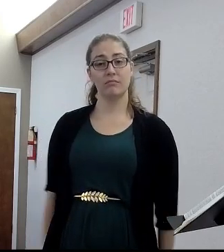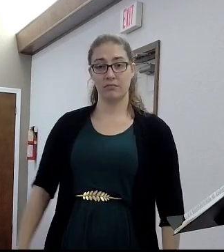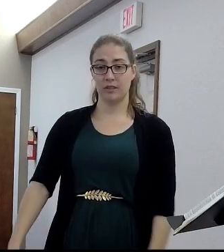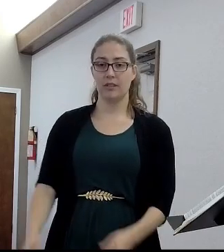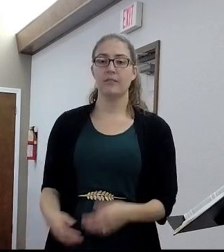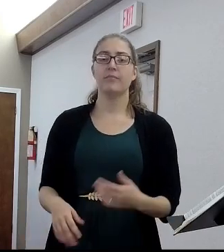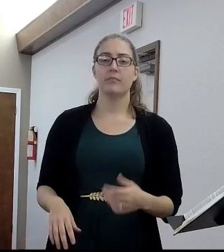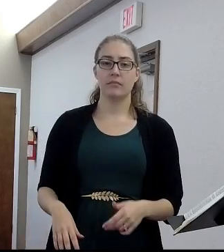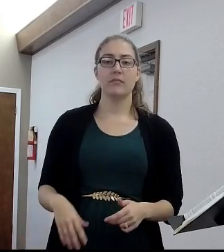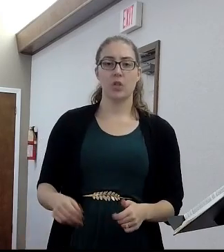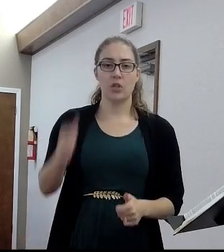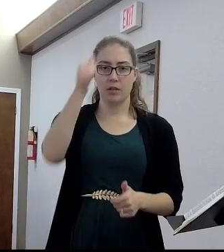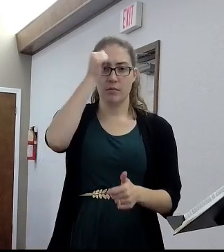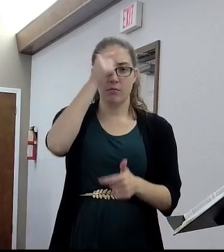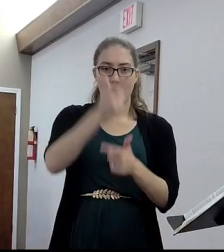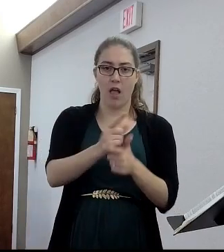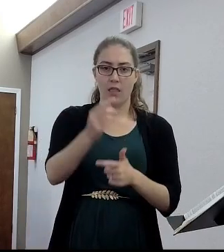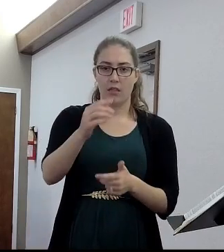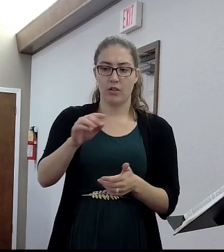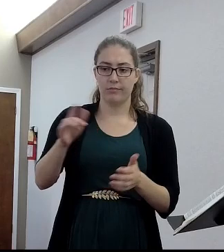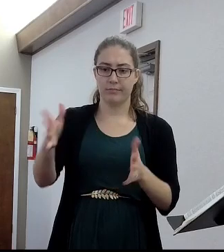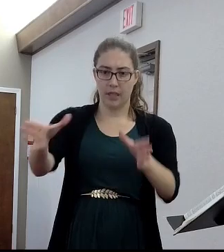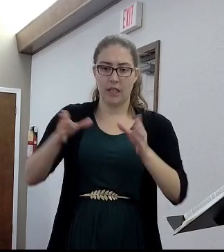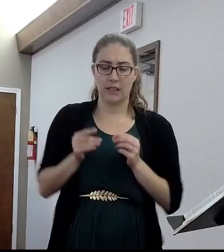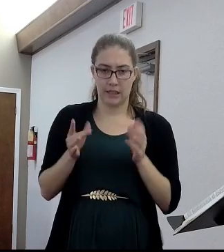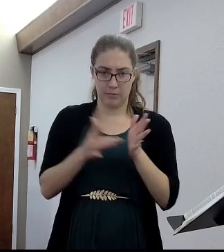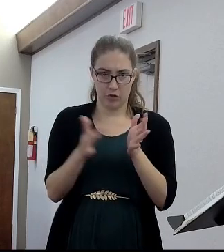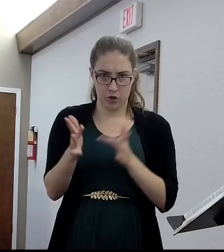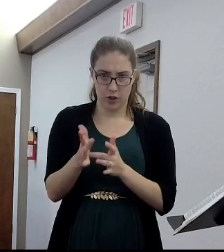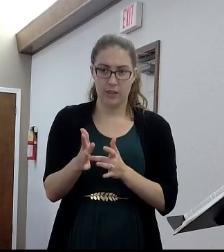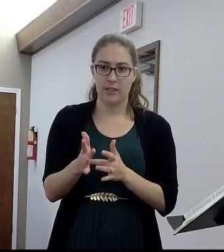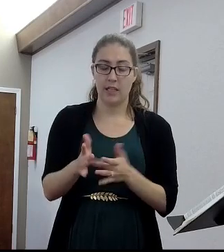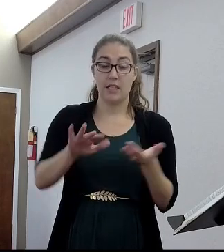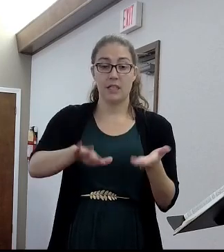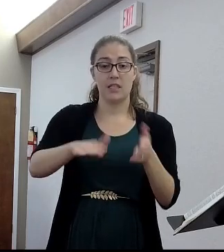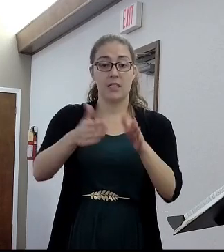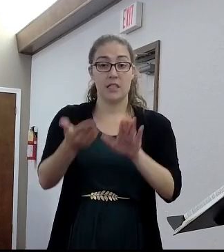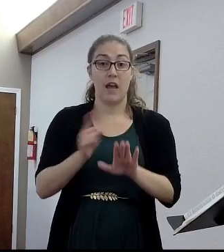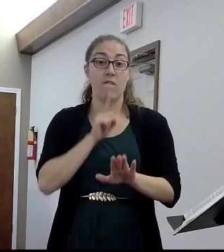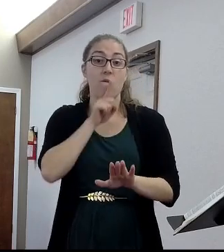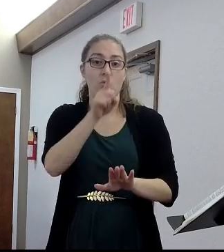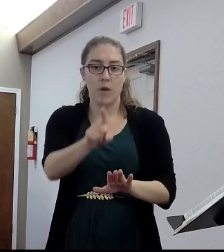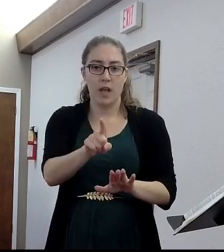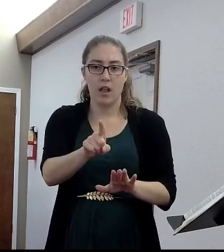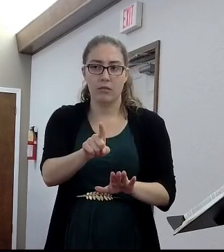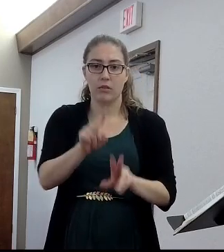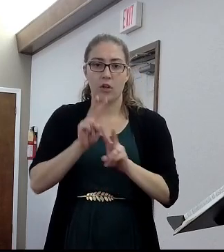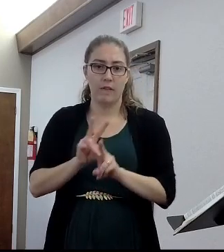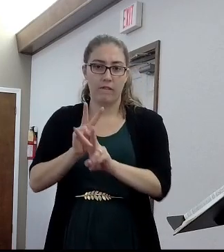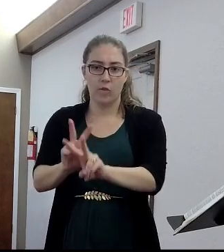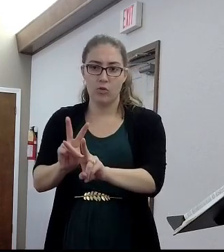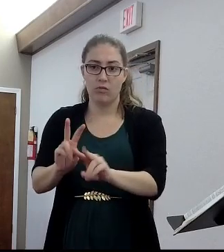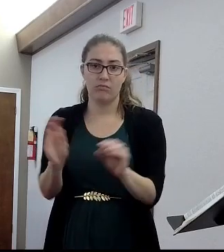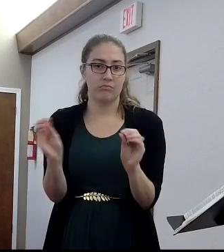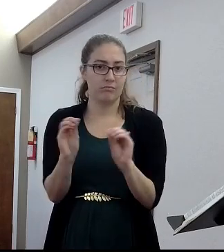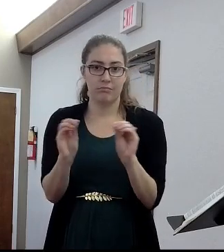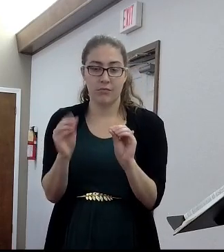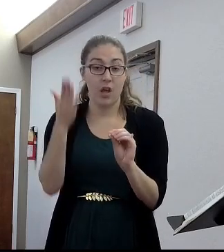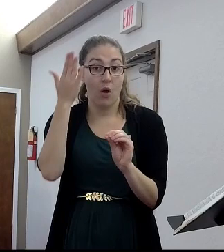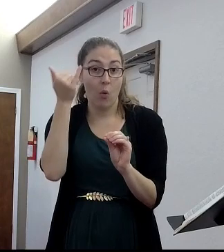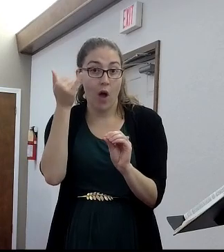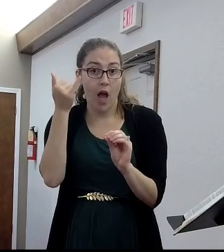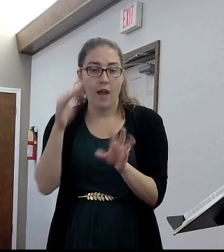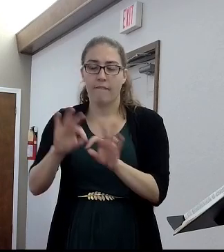alone. No, seriously. He'll die alone. Why? Because his family abandoned him. We're going to talk about that a little bit tonight, by the way.